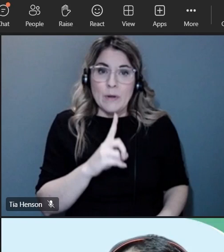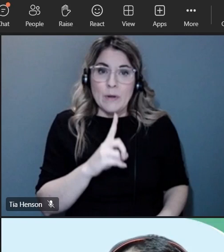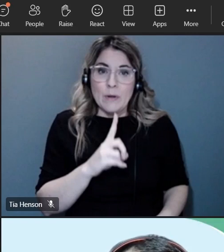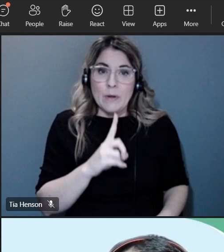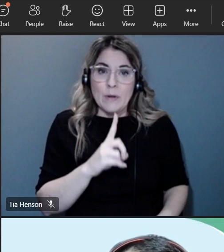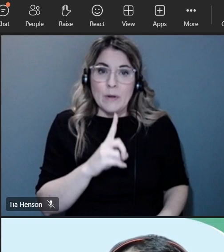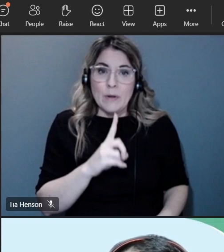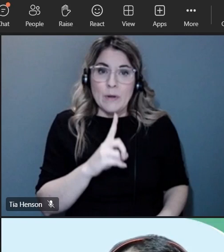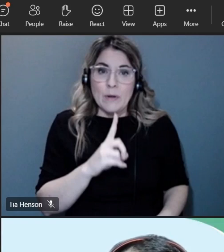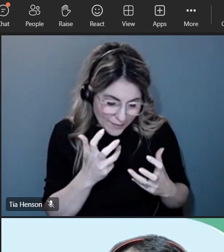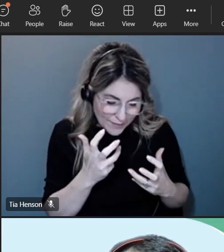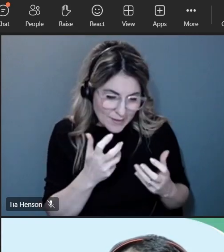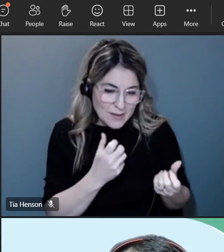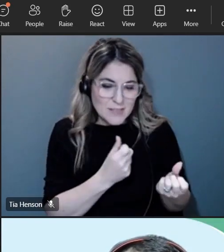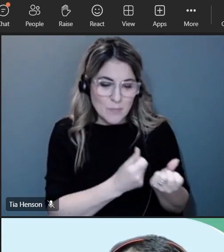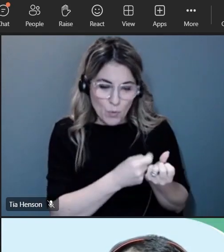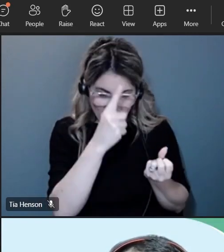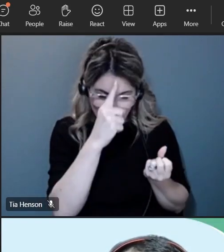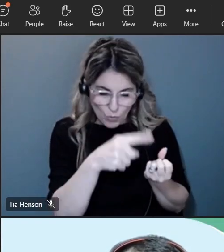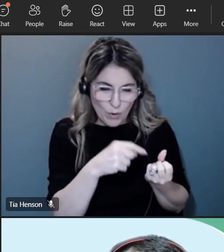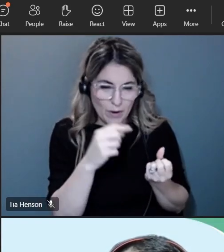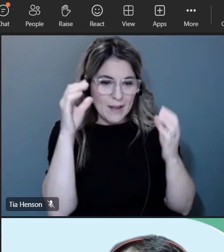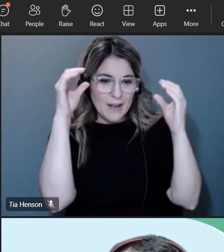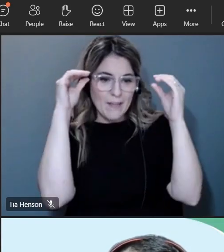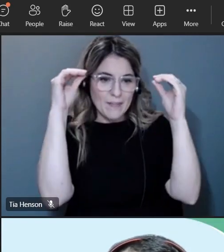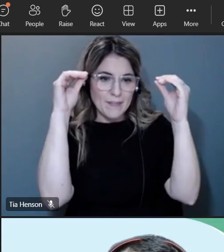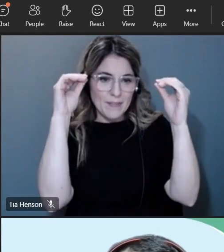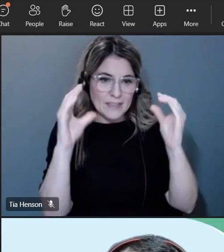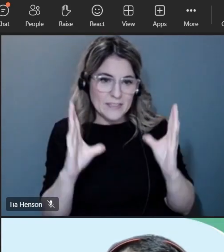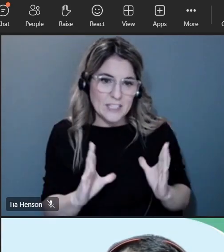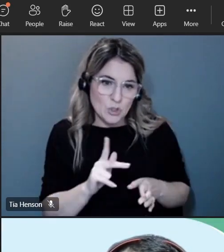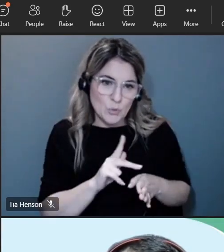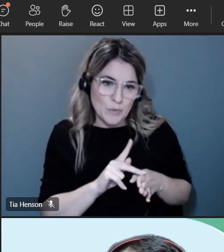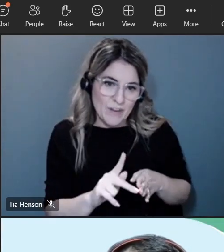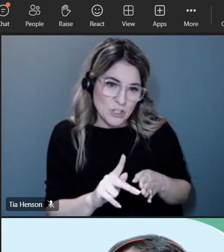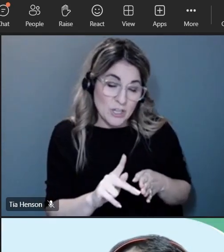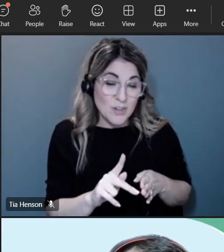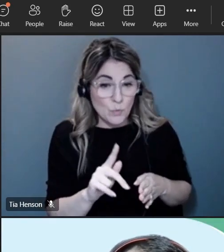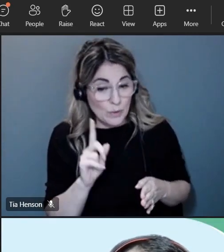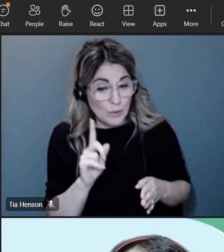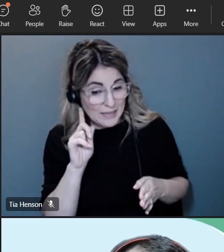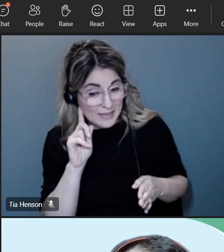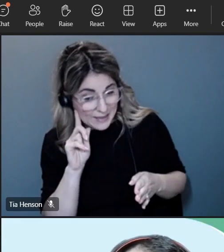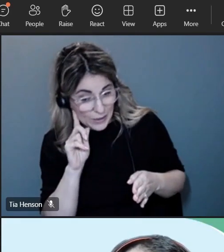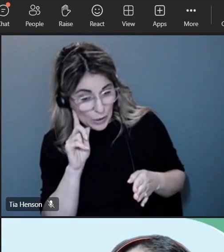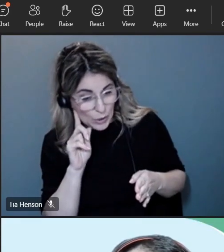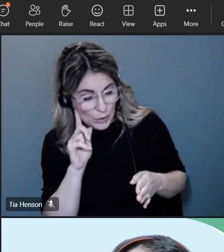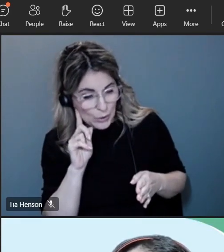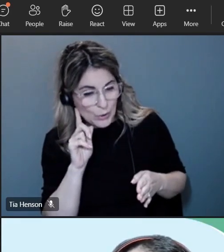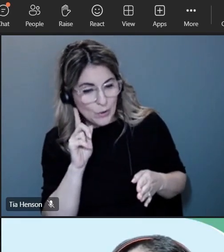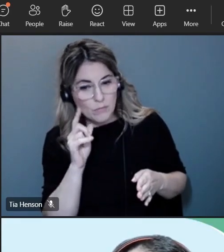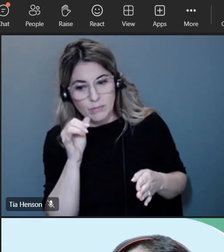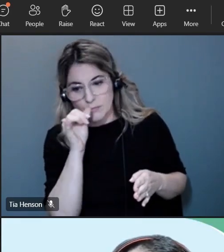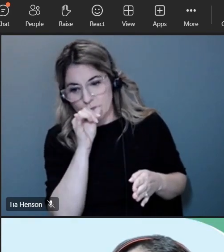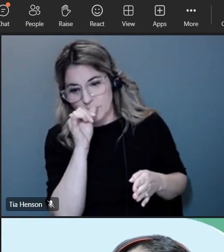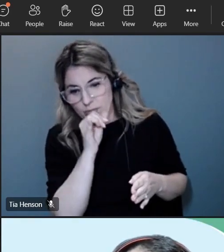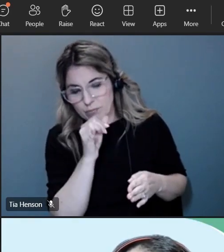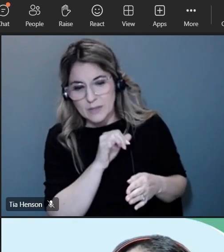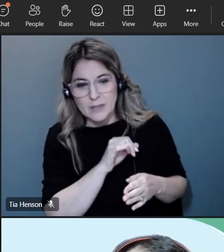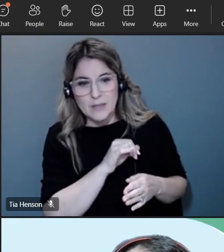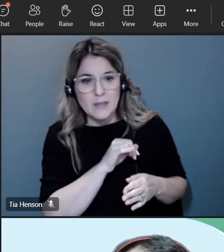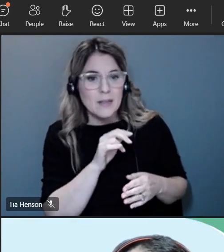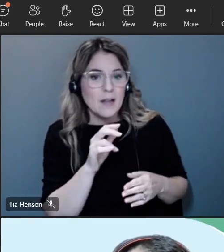profession because we know that we've been hearing and now are seeing data around increased turnover and